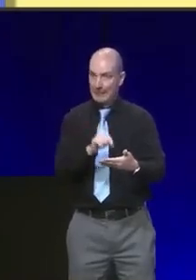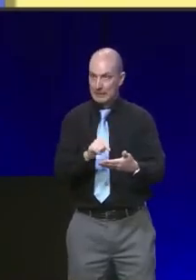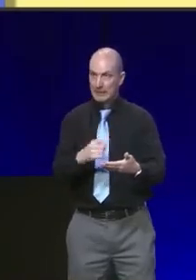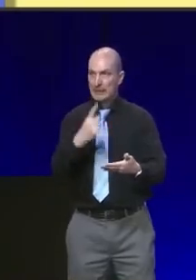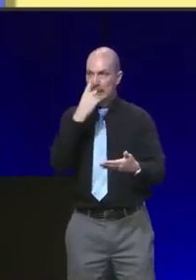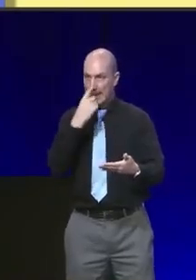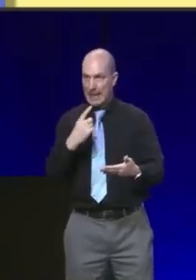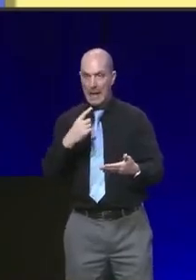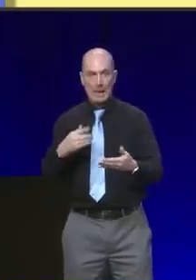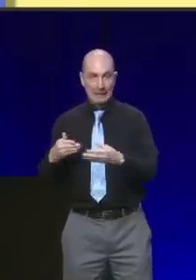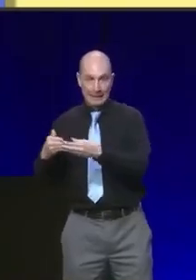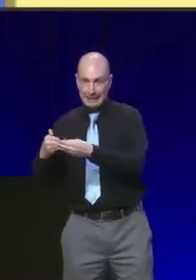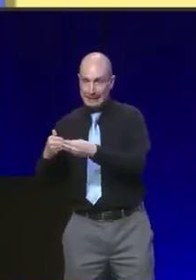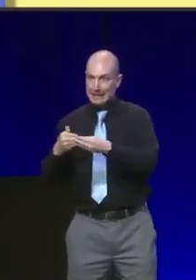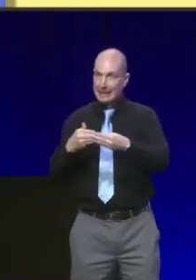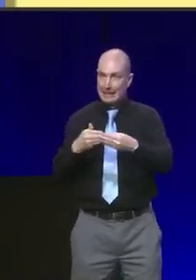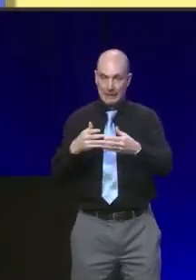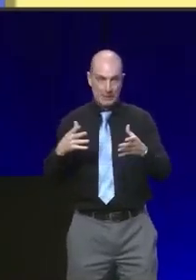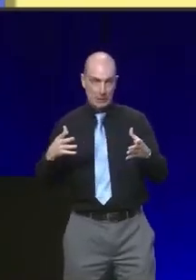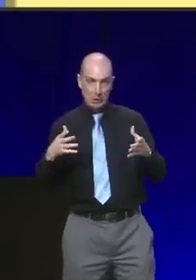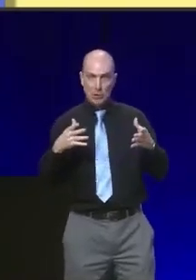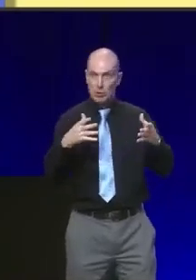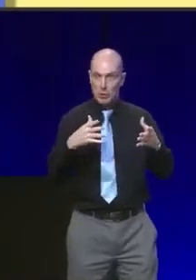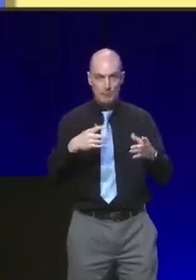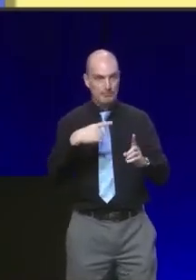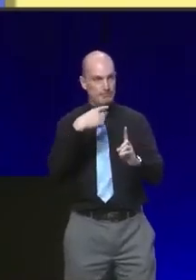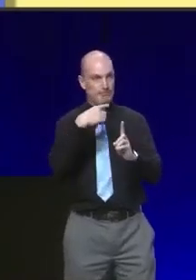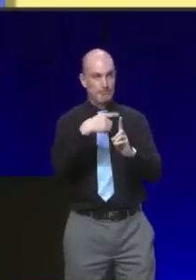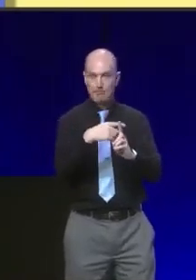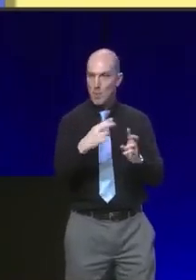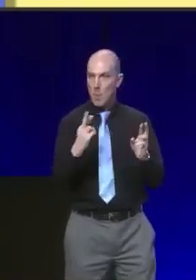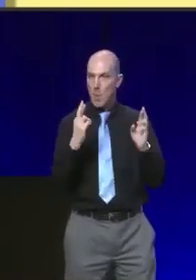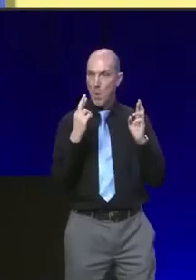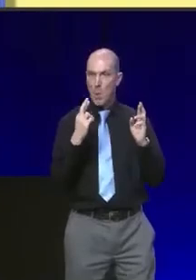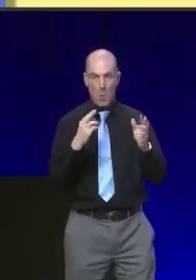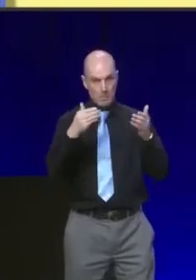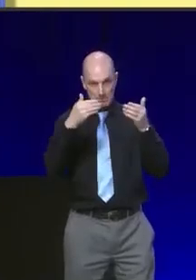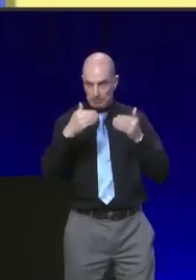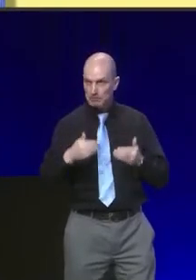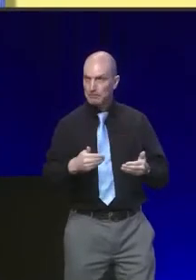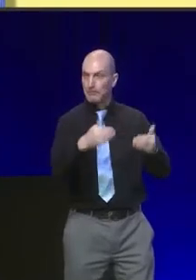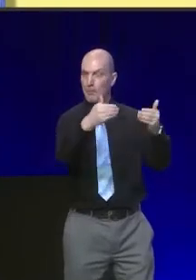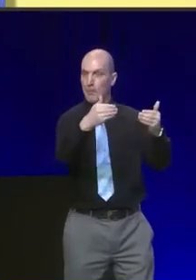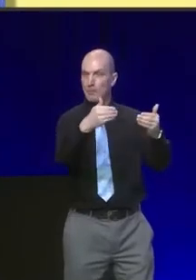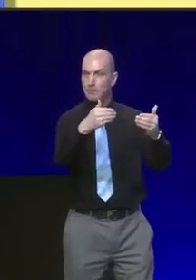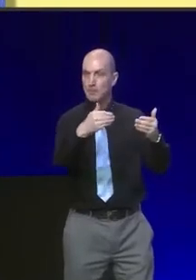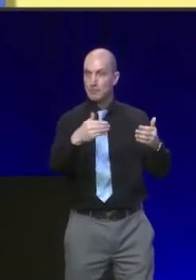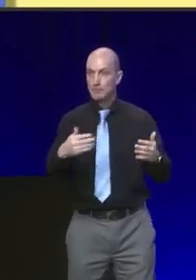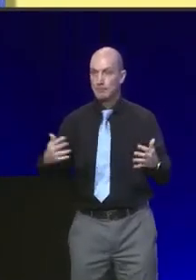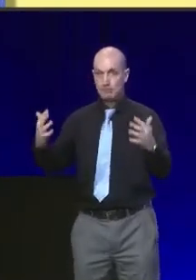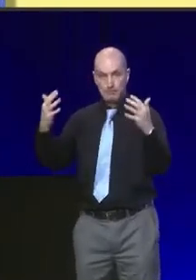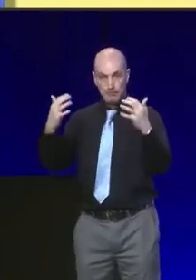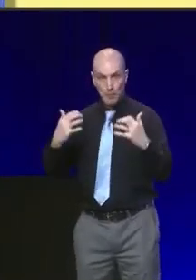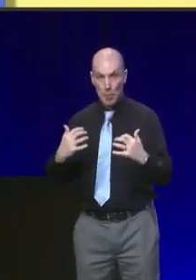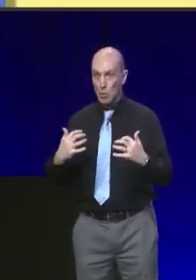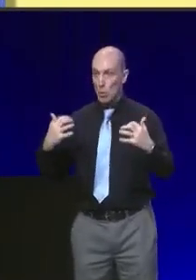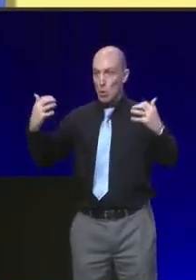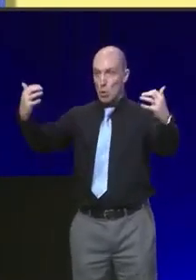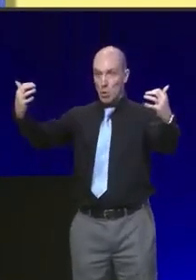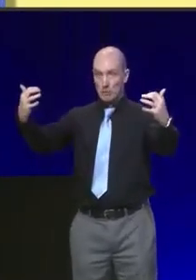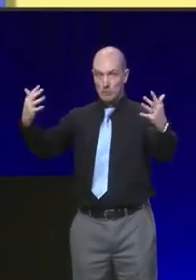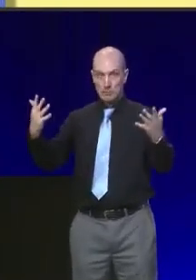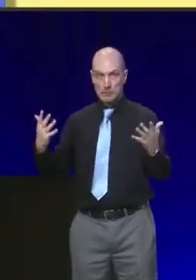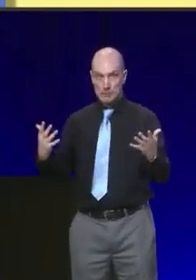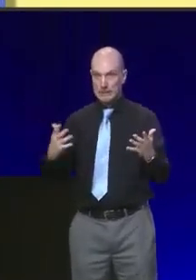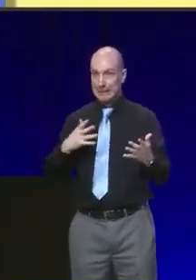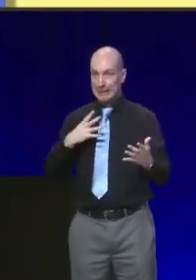and optimistic future with independence. Delegates, if you ever wanted to remind yourself